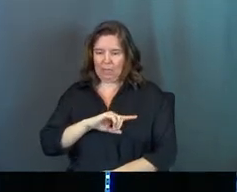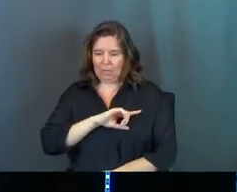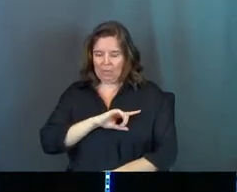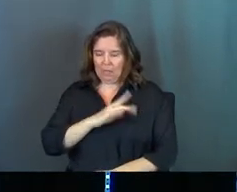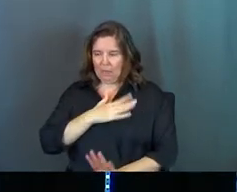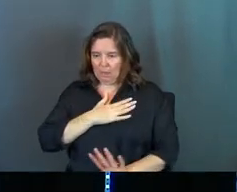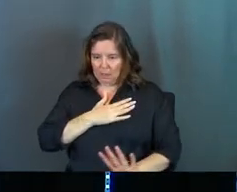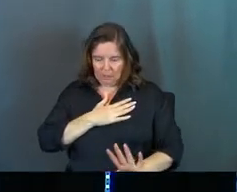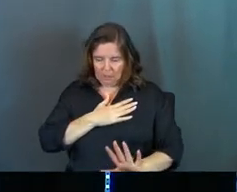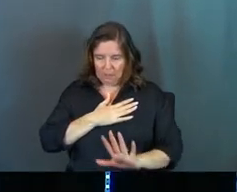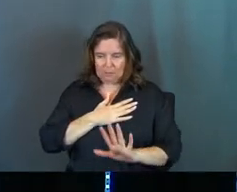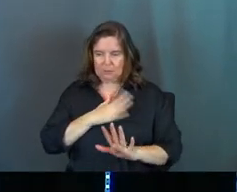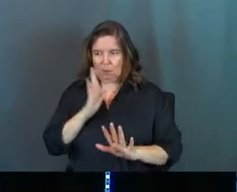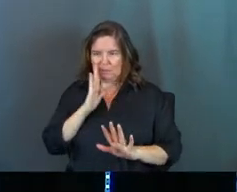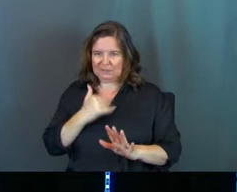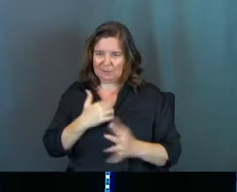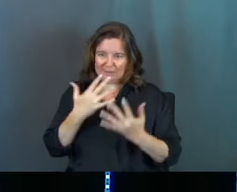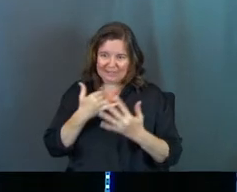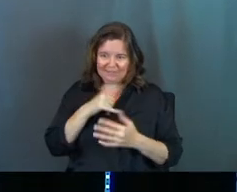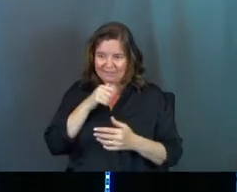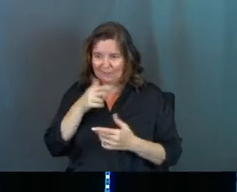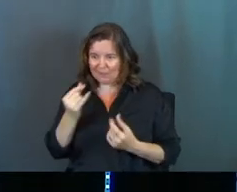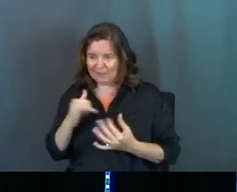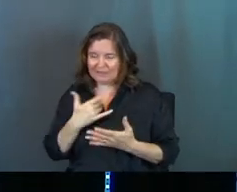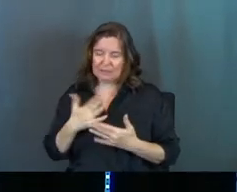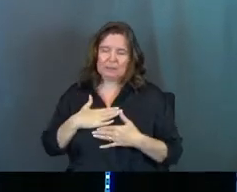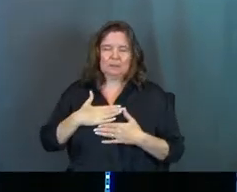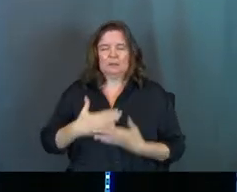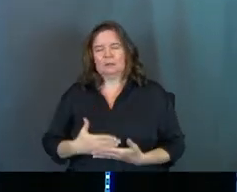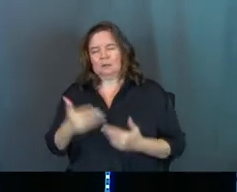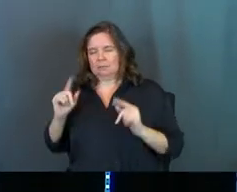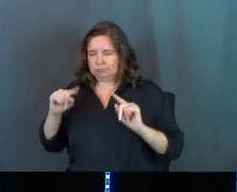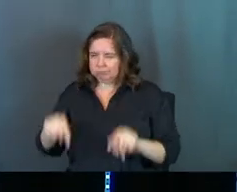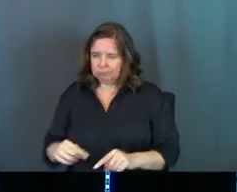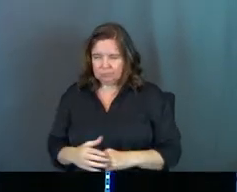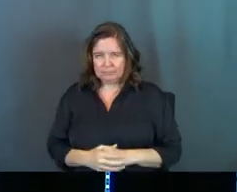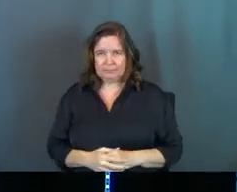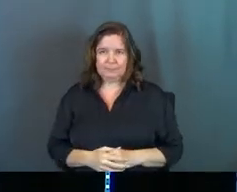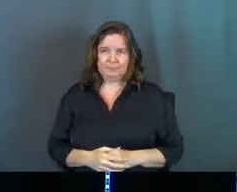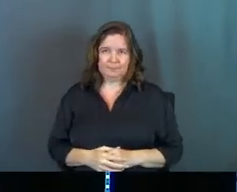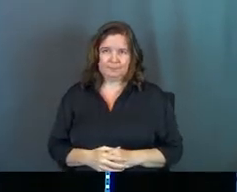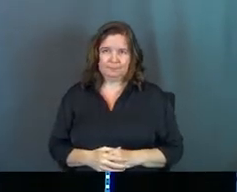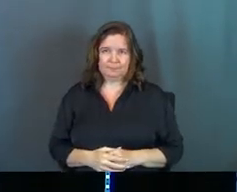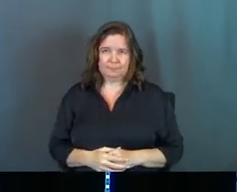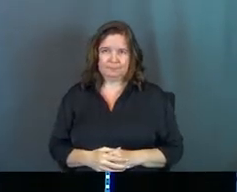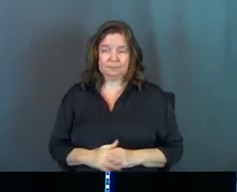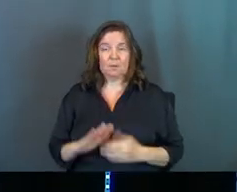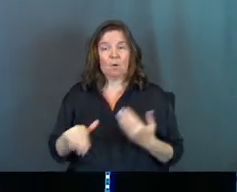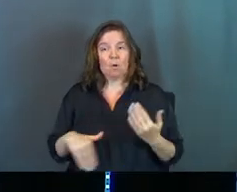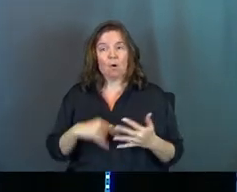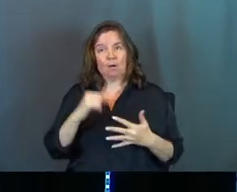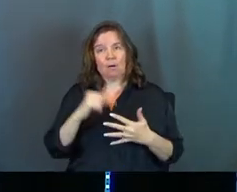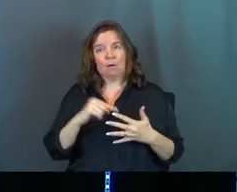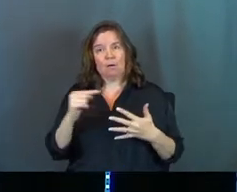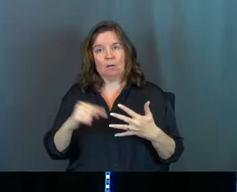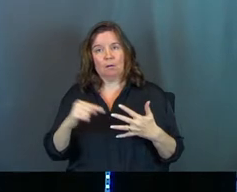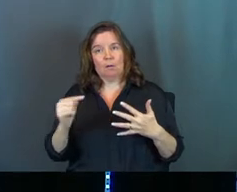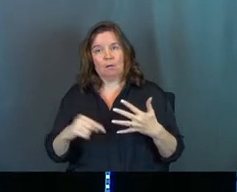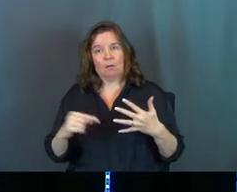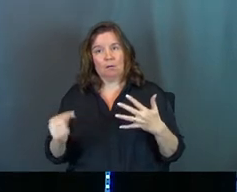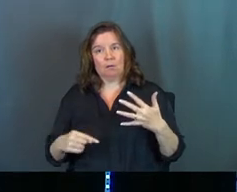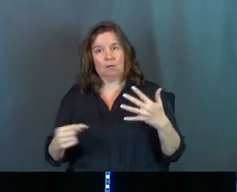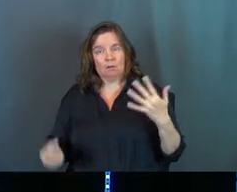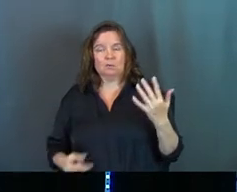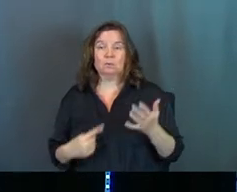Like, oh man, she's going to be so sad if I'm not there. They're going to be so sad that I missed out on their birthday. All these things that it wasn't at their game.